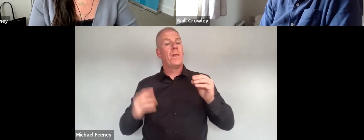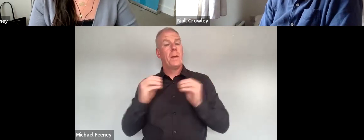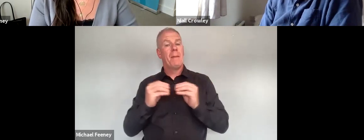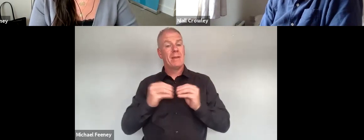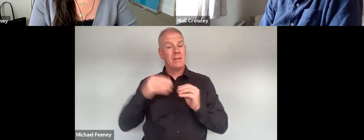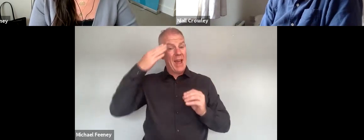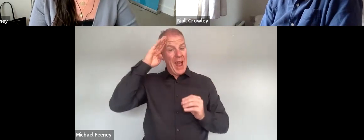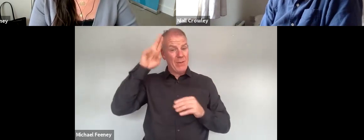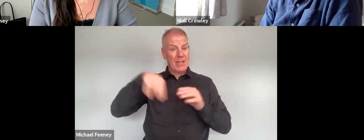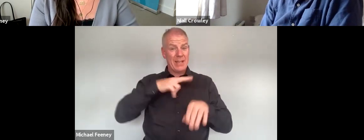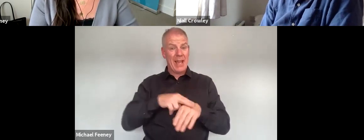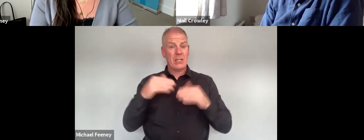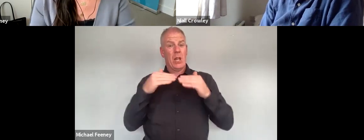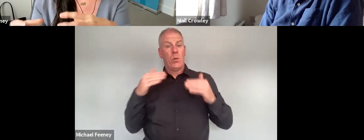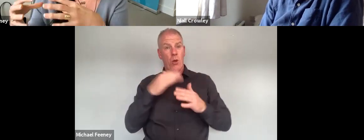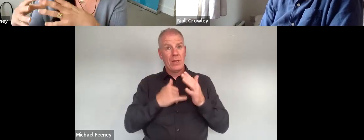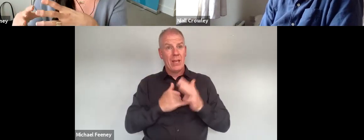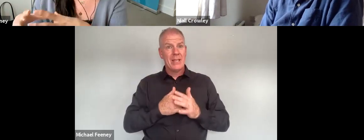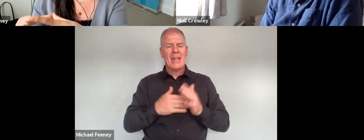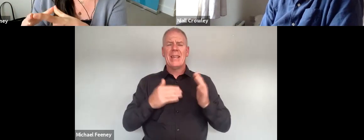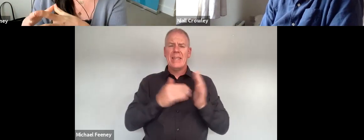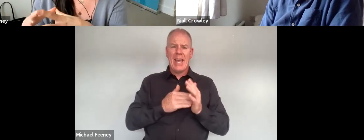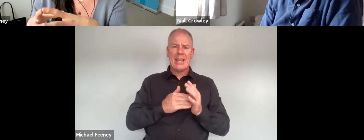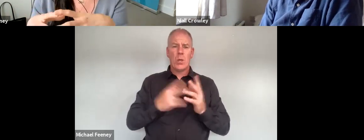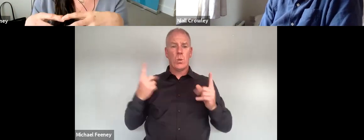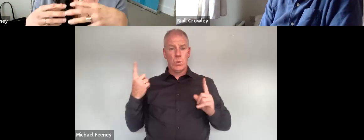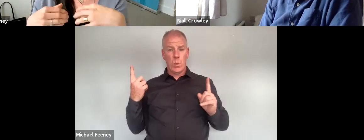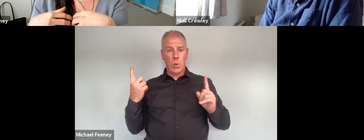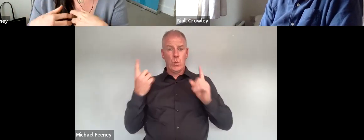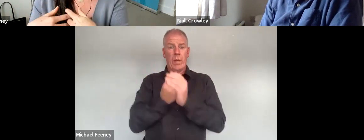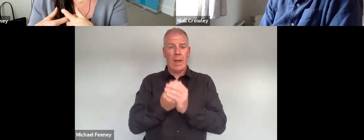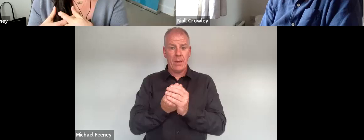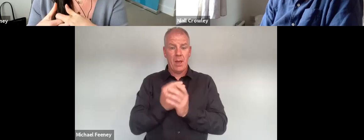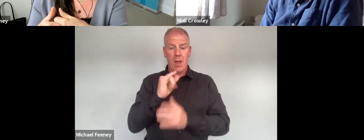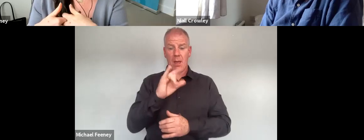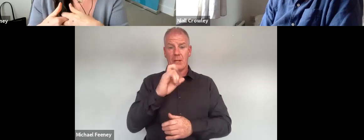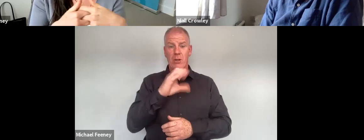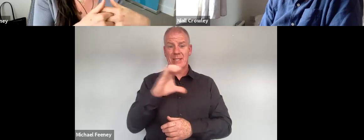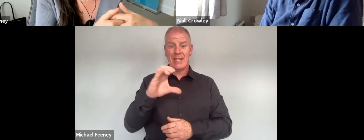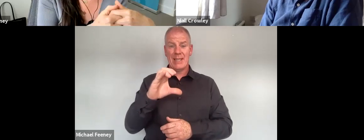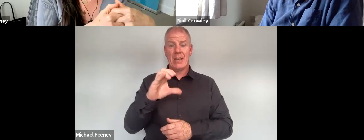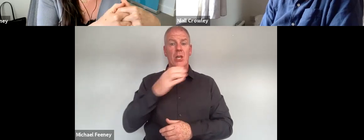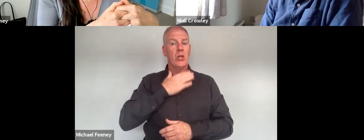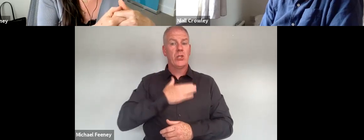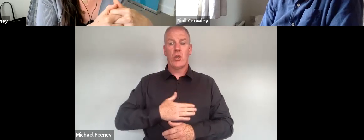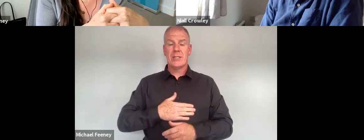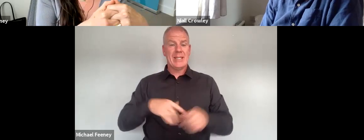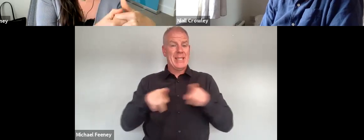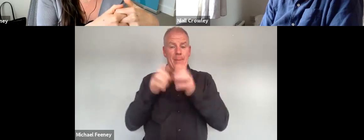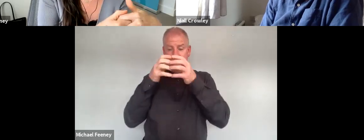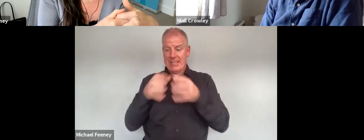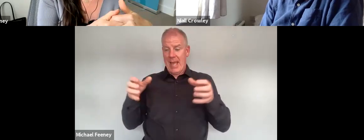Ireland's national equality body despite being the sum of two institutions IREC is now only as large as the equality authority